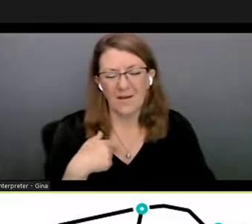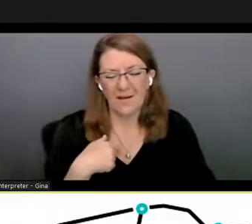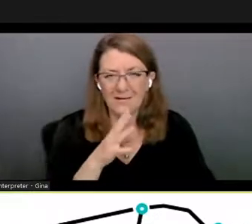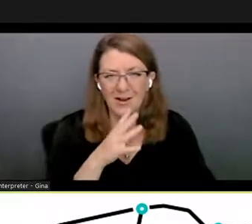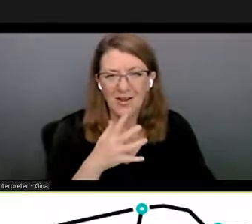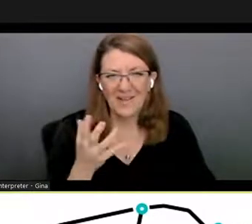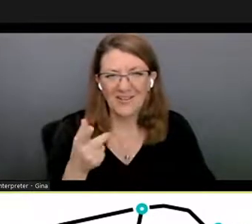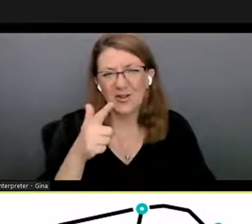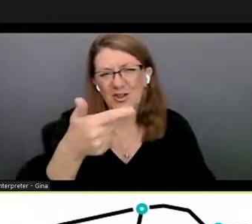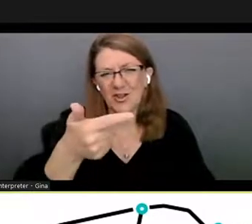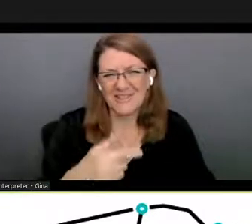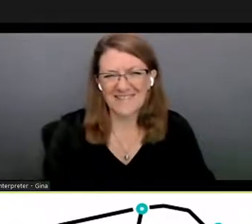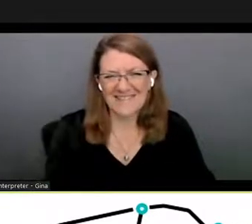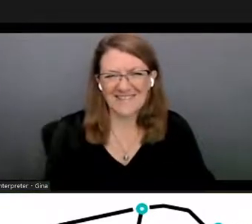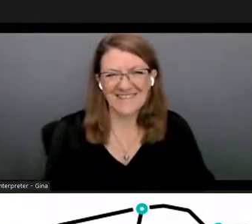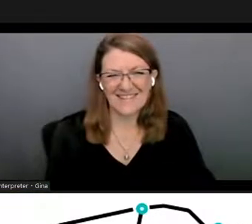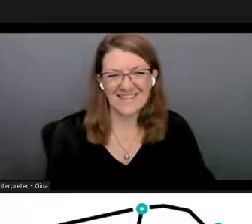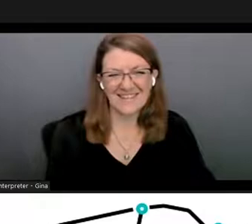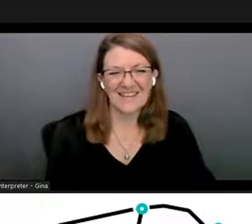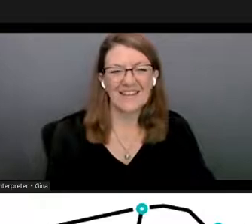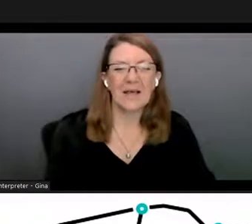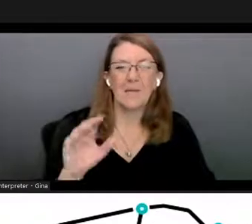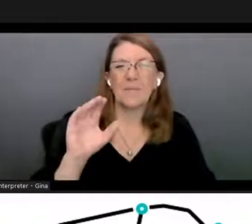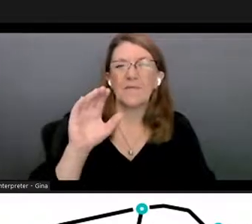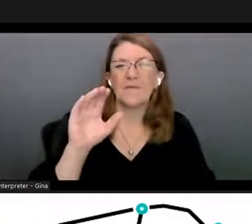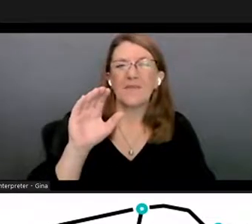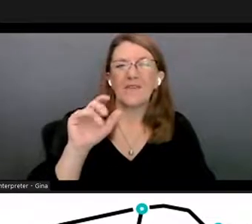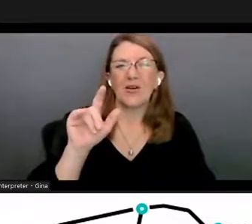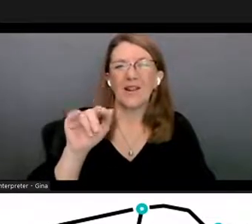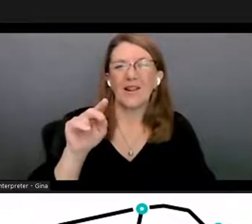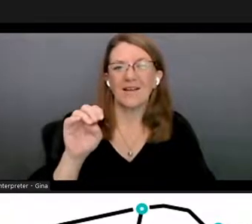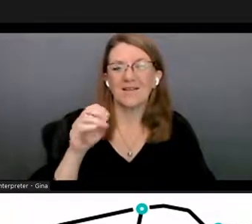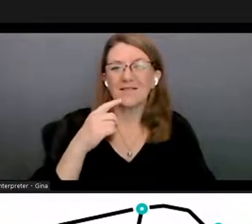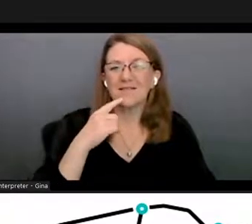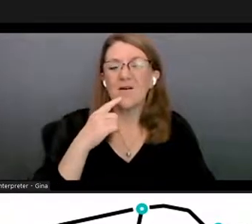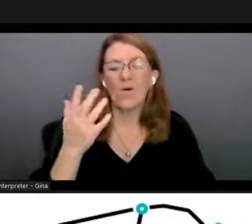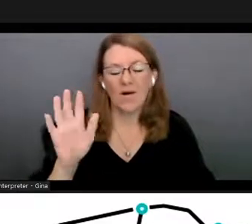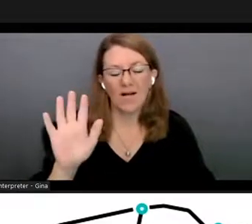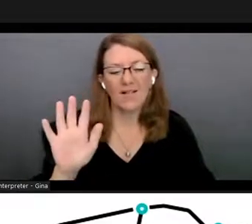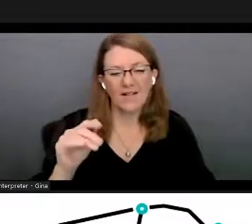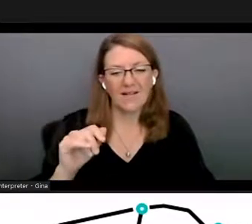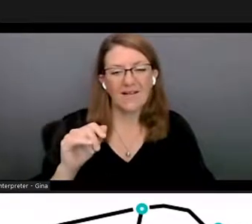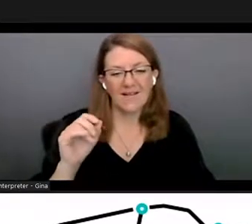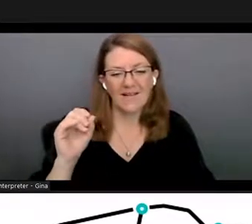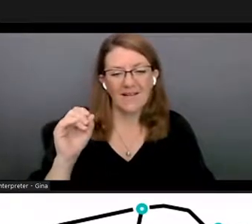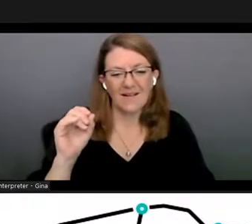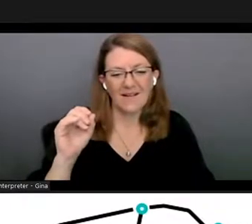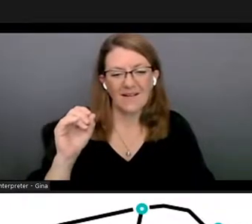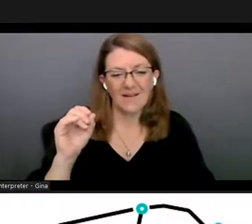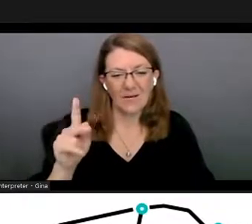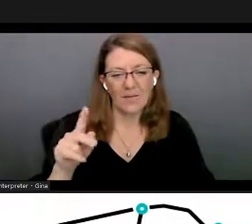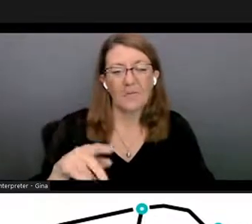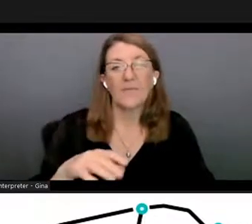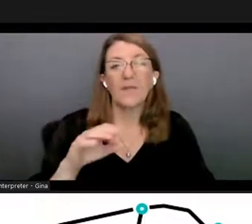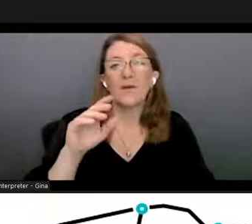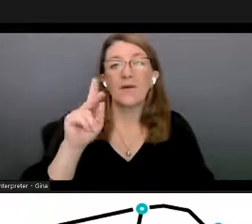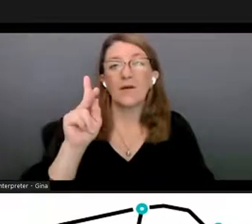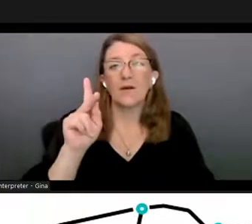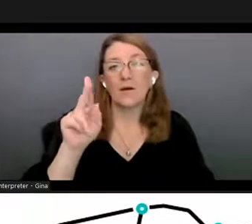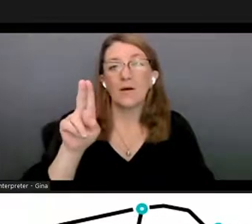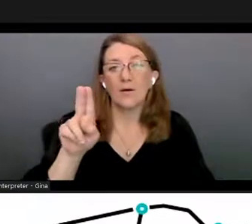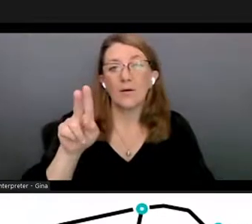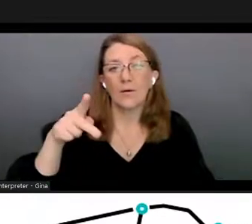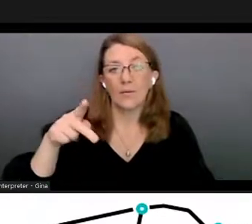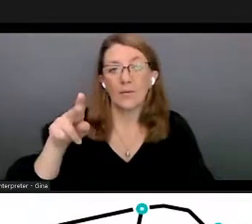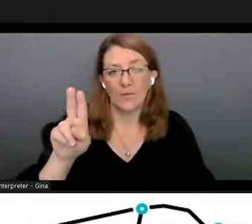well uh okay so kupu and there